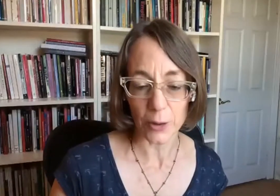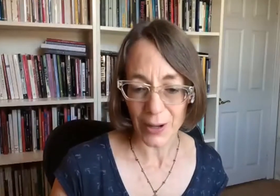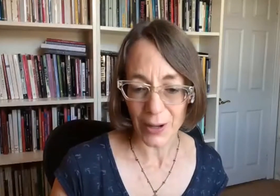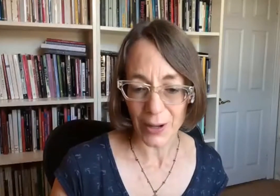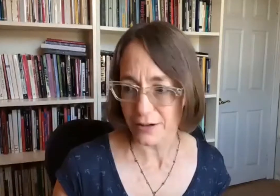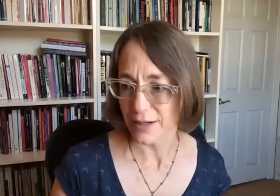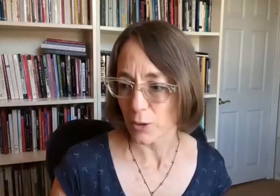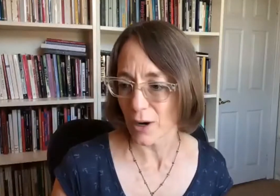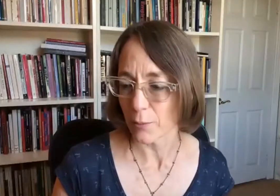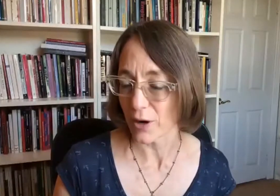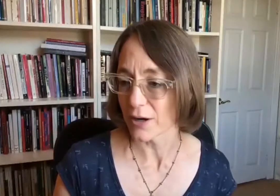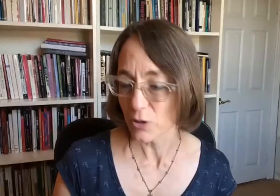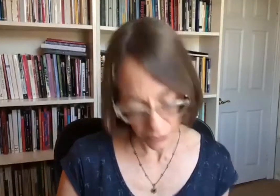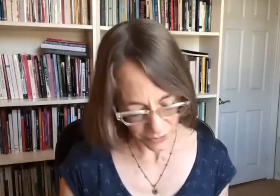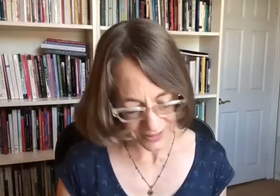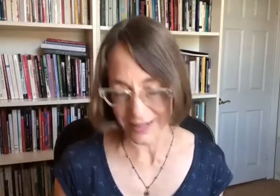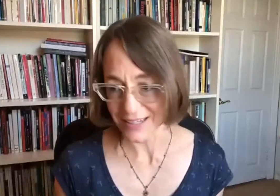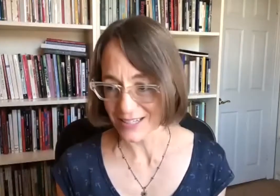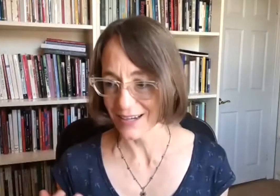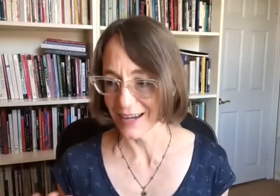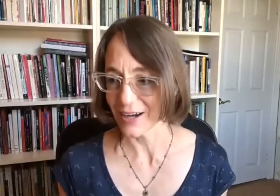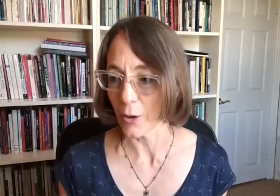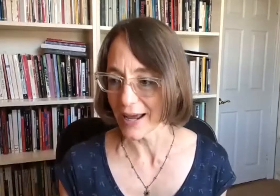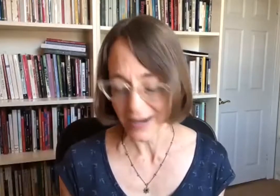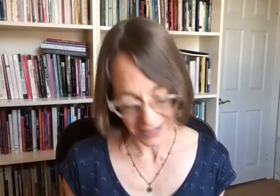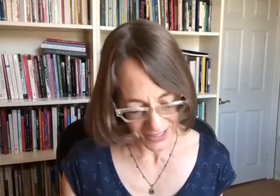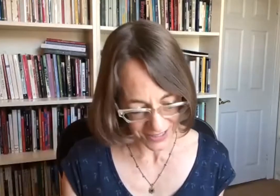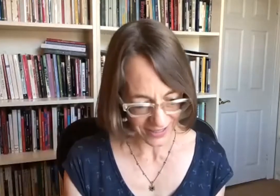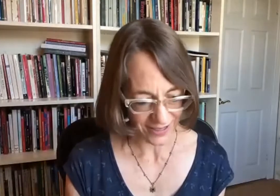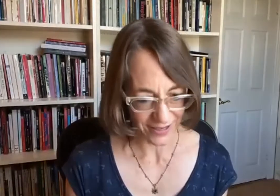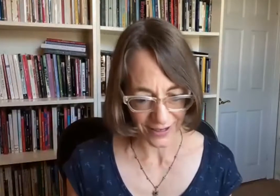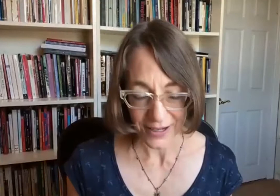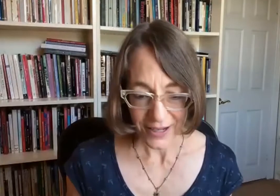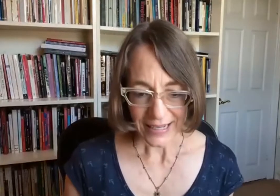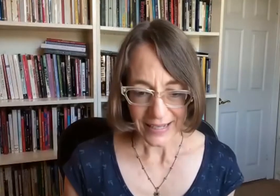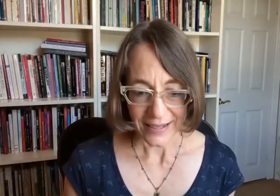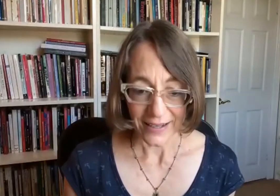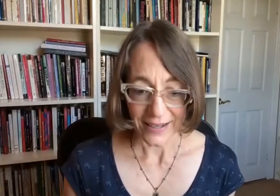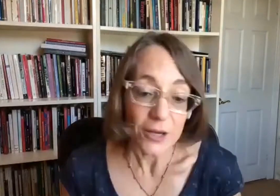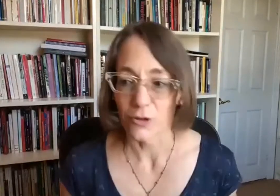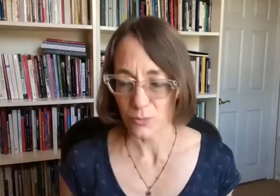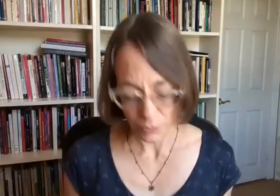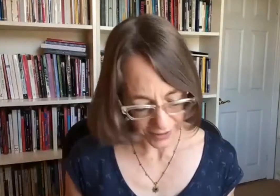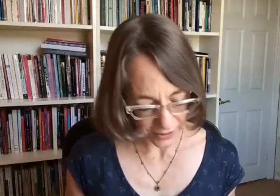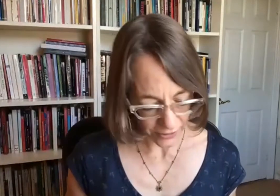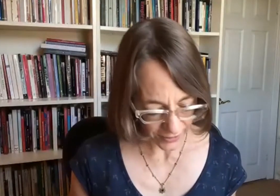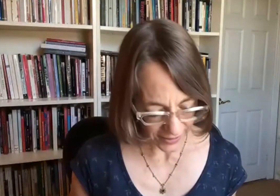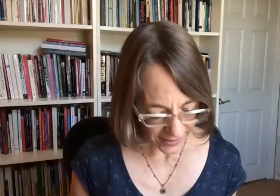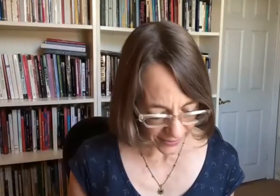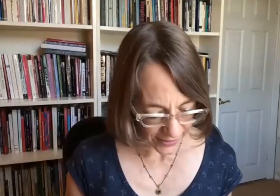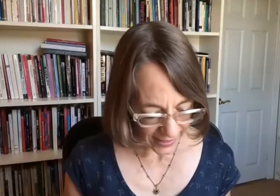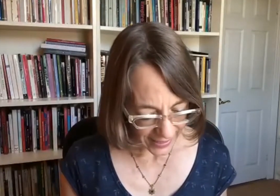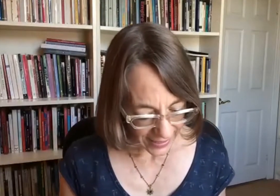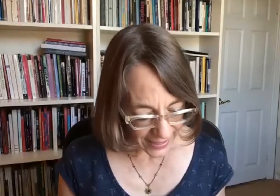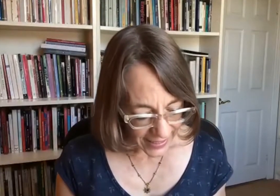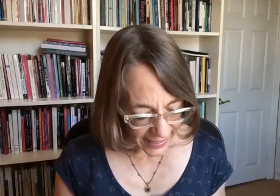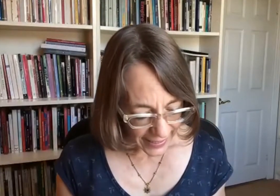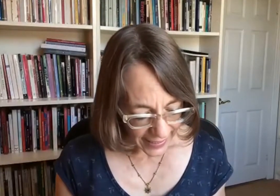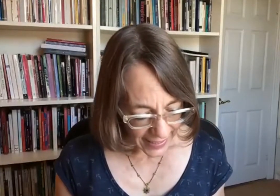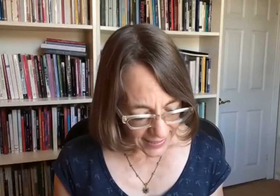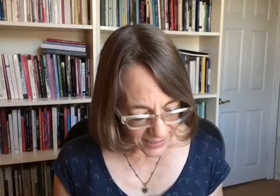So I want to thank to have the opportunity to have a dialogue with all of you colleagues, friends